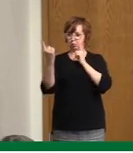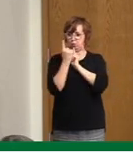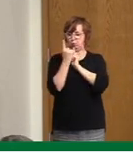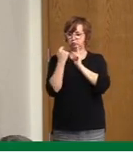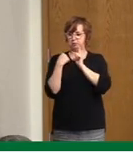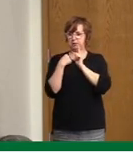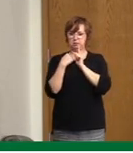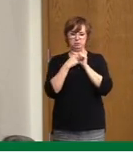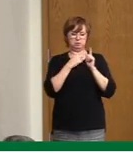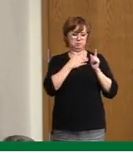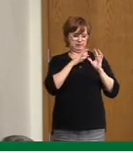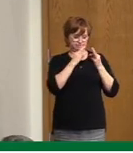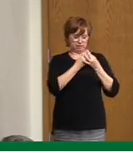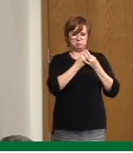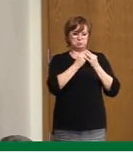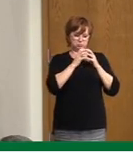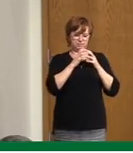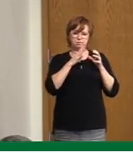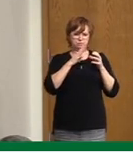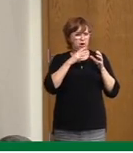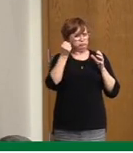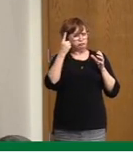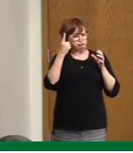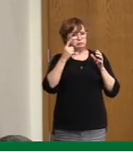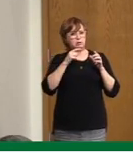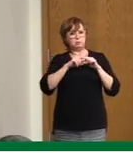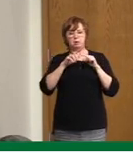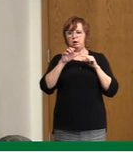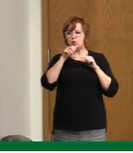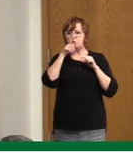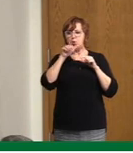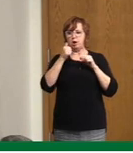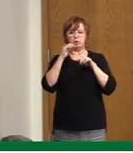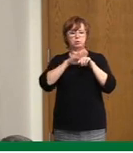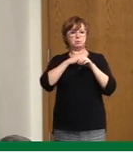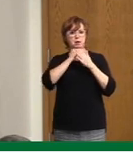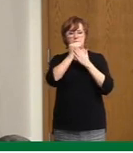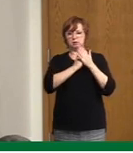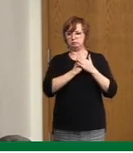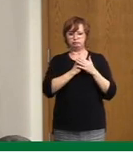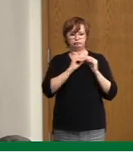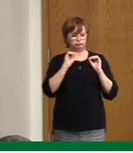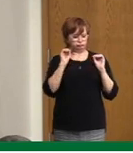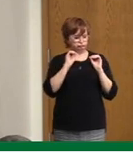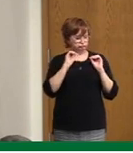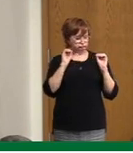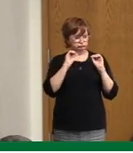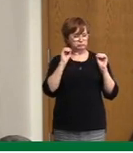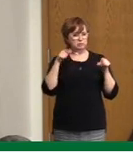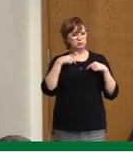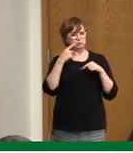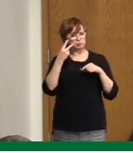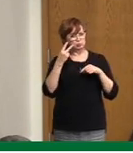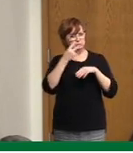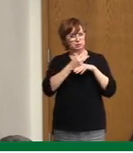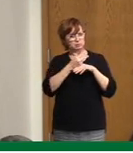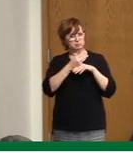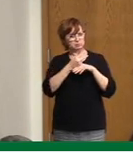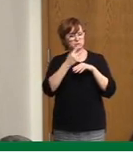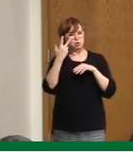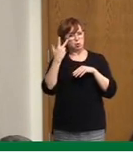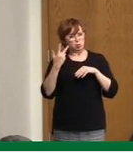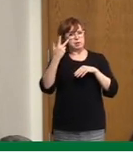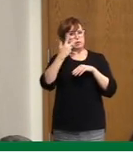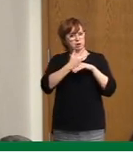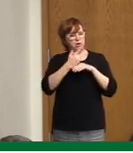you are infectious for two days before you develop symptoms and you realize you were in close contact, that's a good opportunity